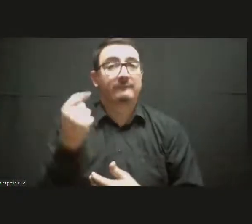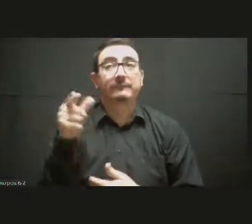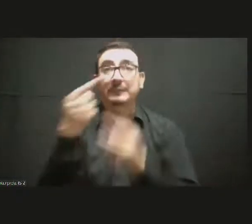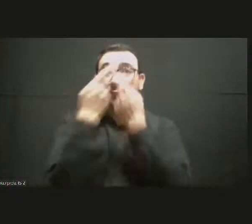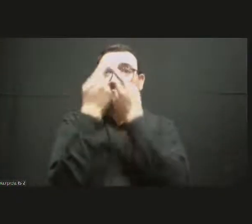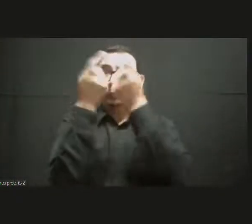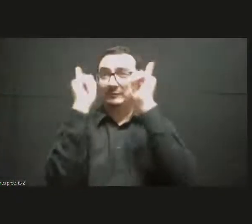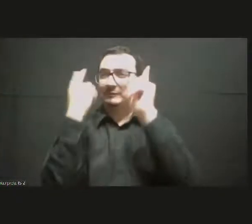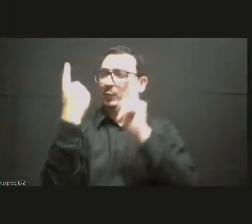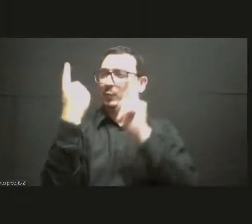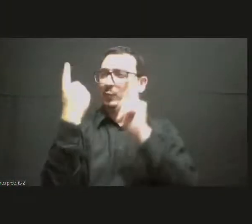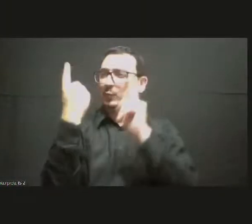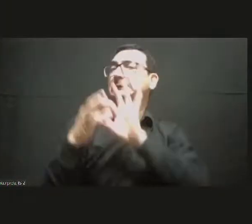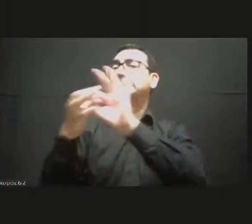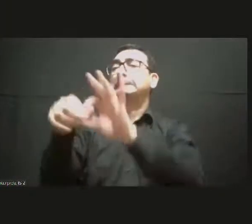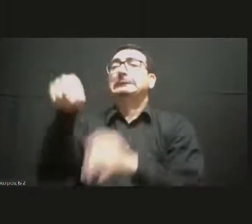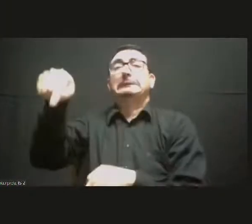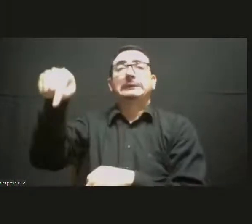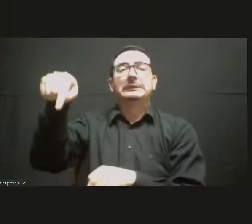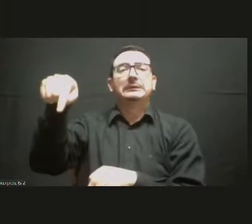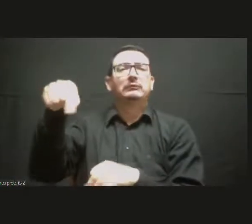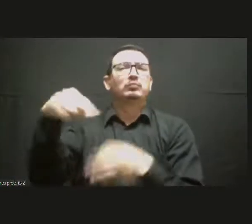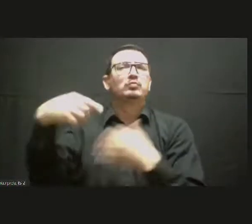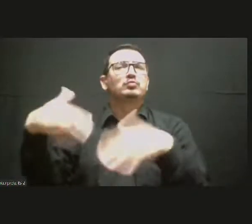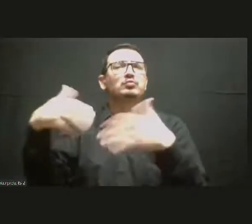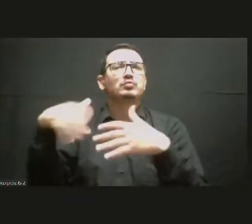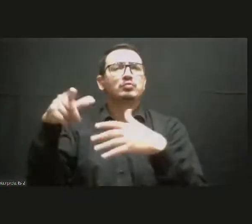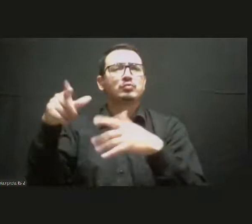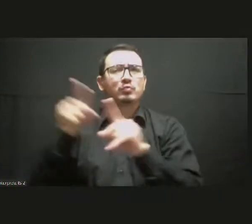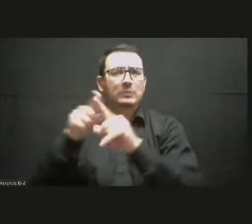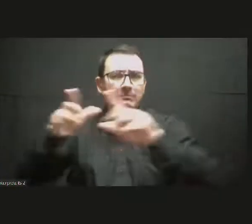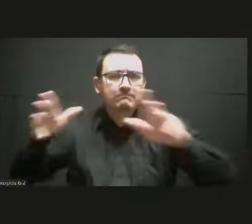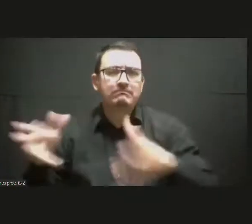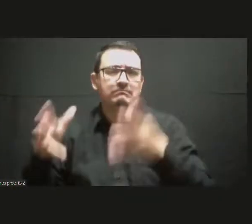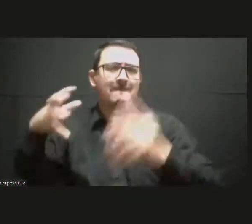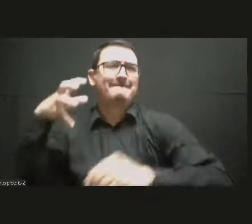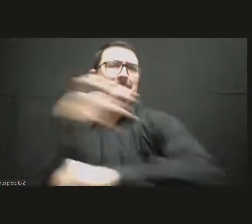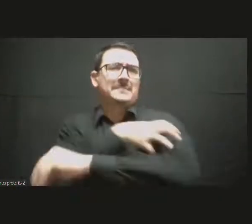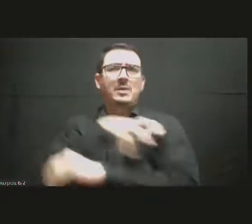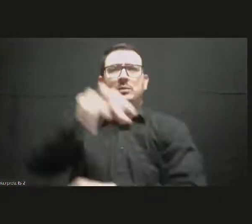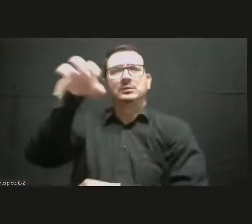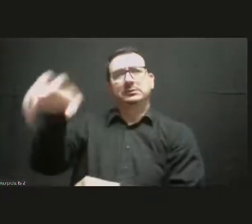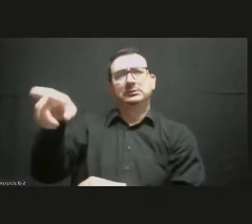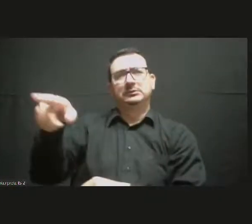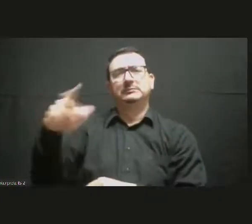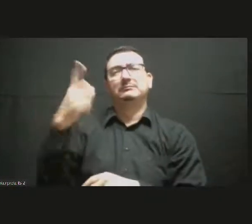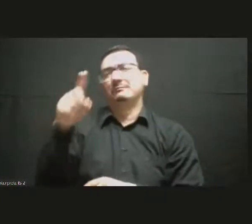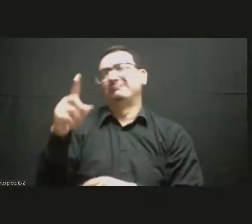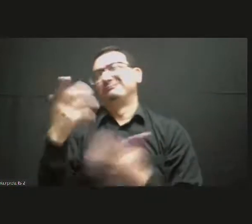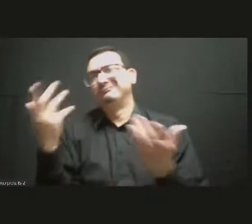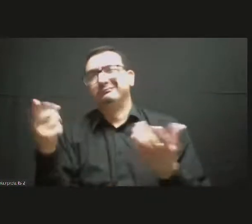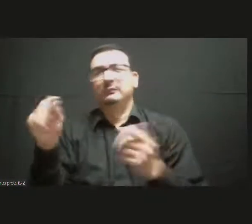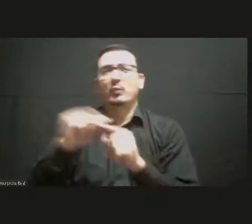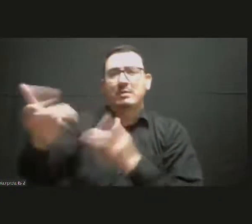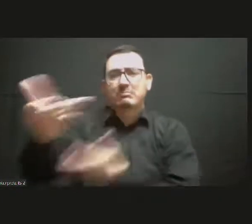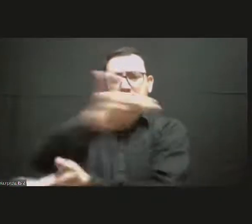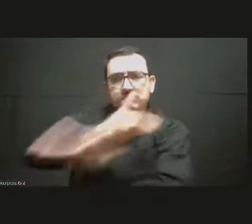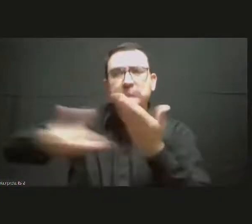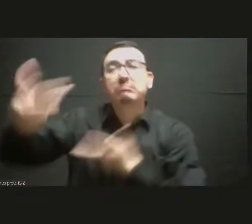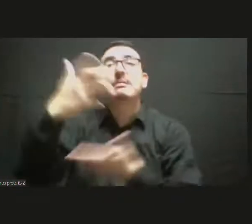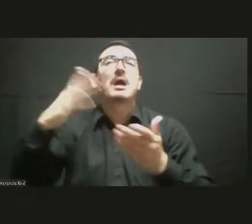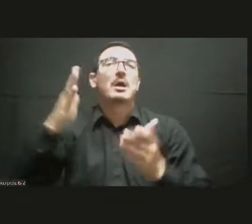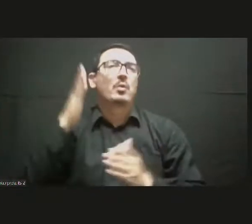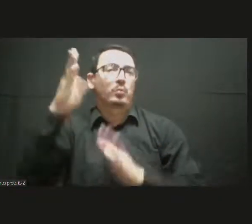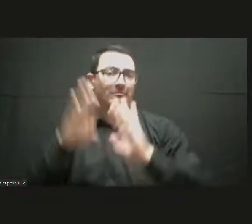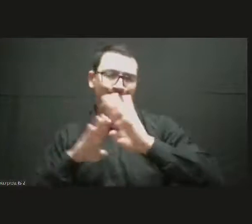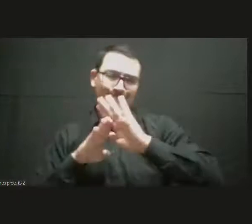partners and development cooperation. And, of course, we support training, we strengthen